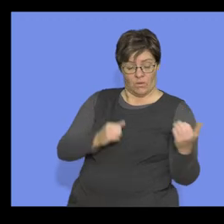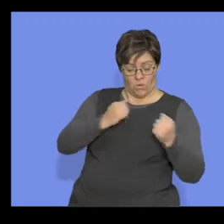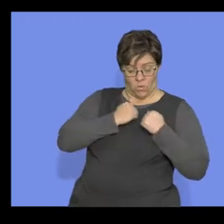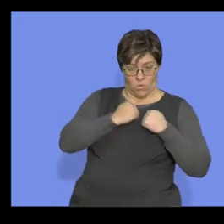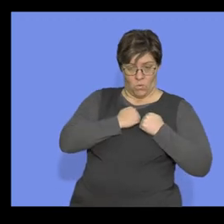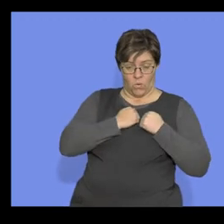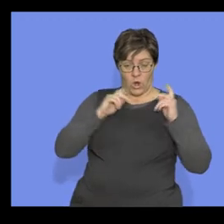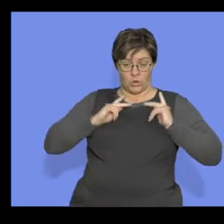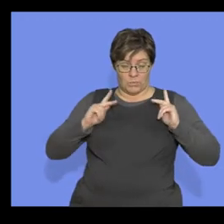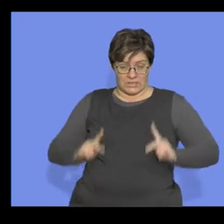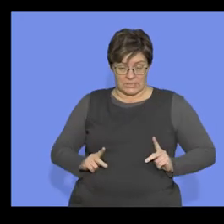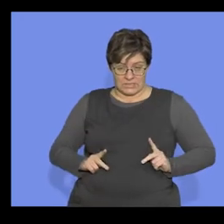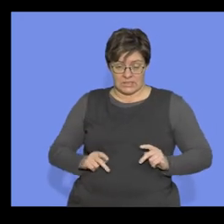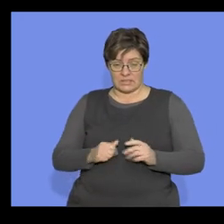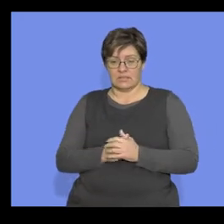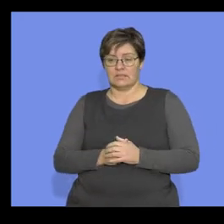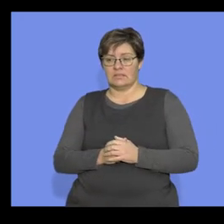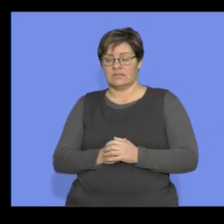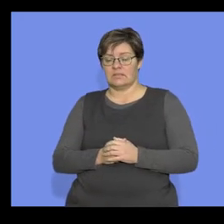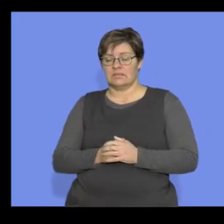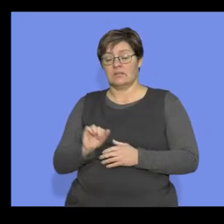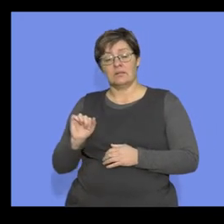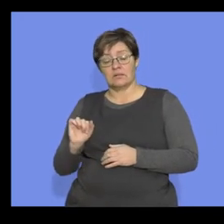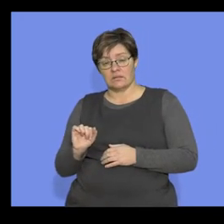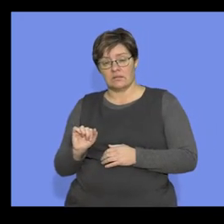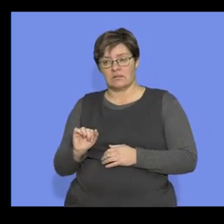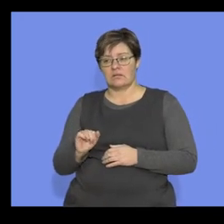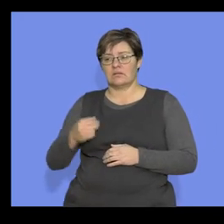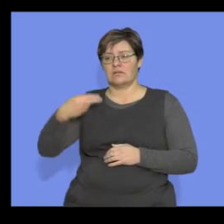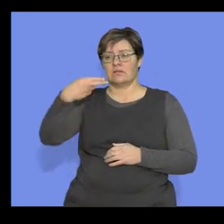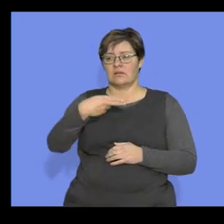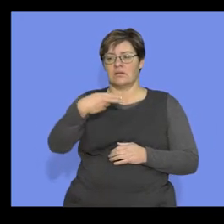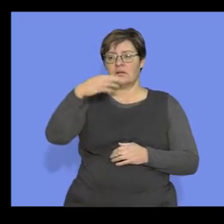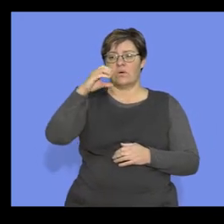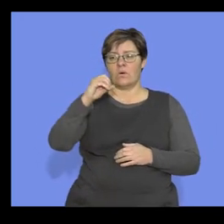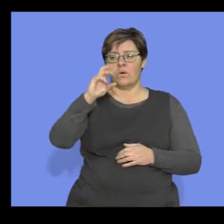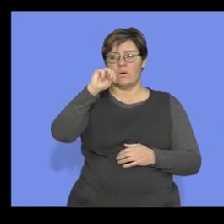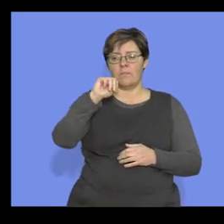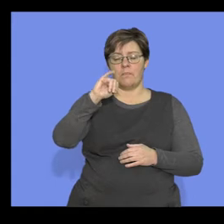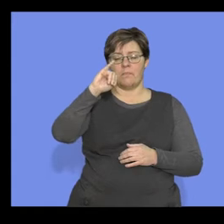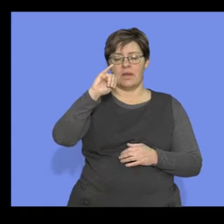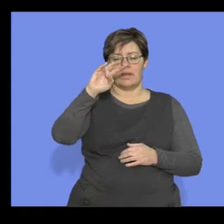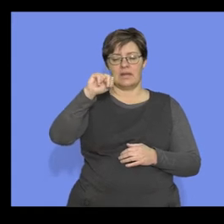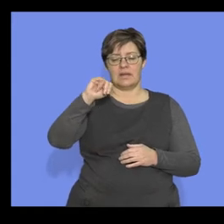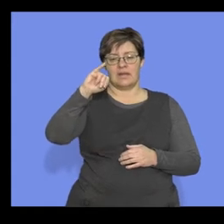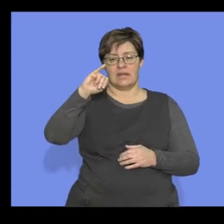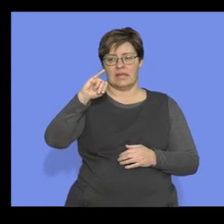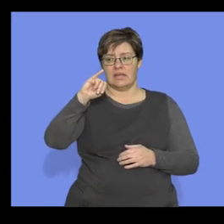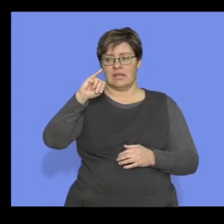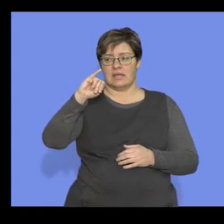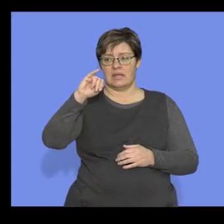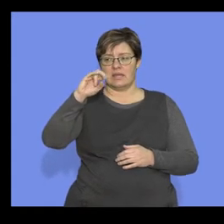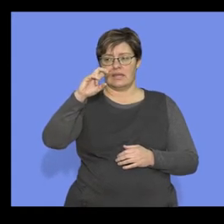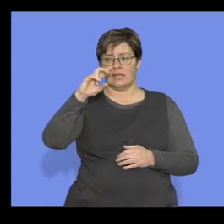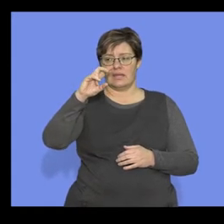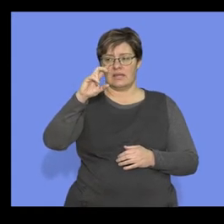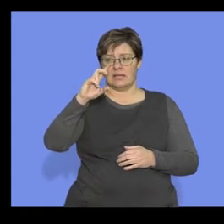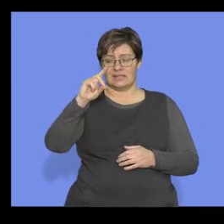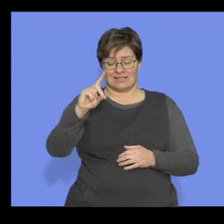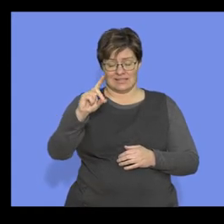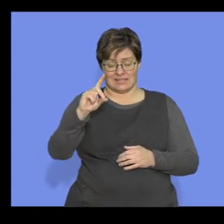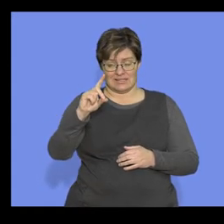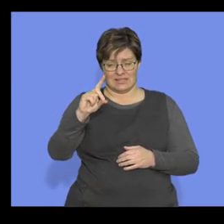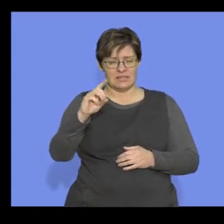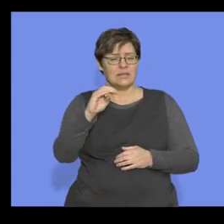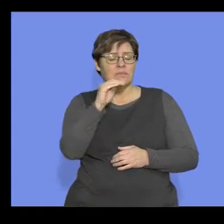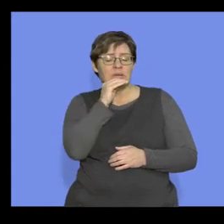belong to, all right, as well, is the hominid. The hominid, and basically